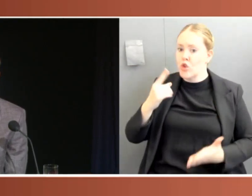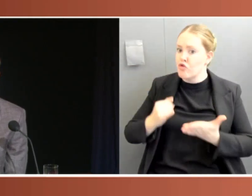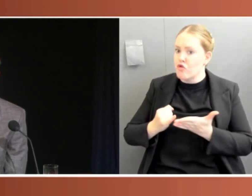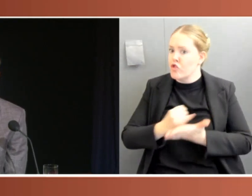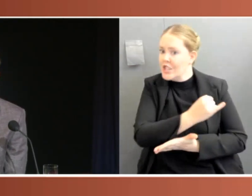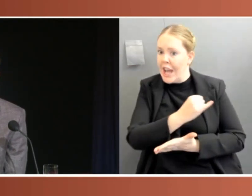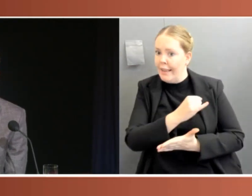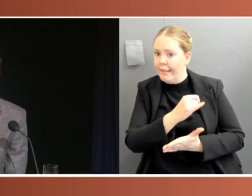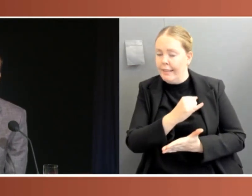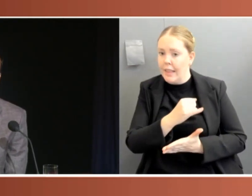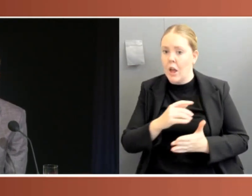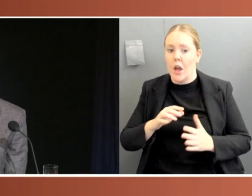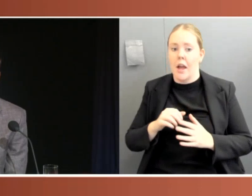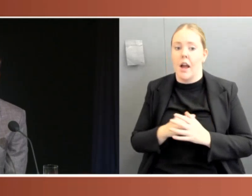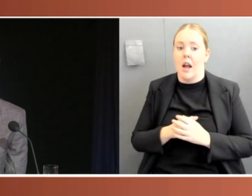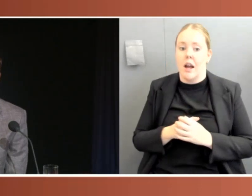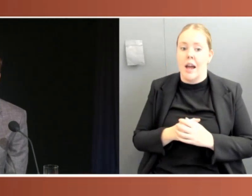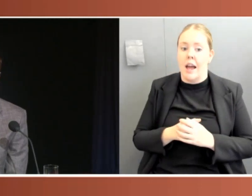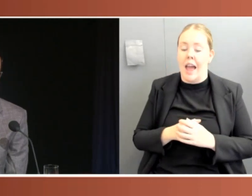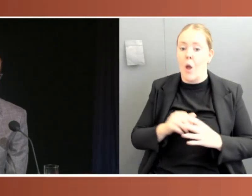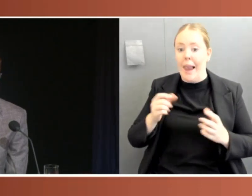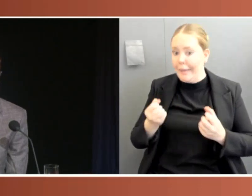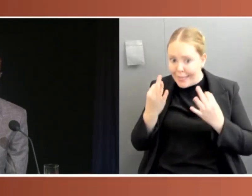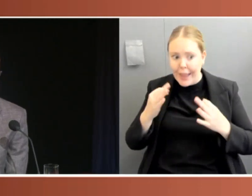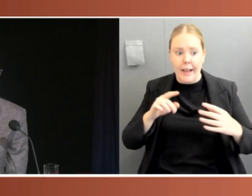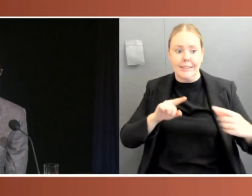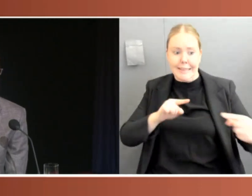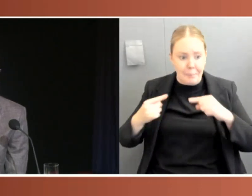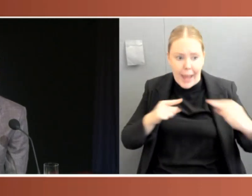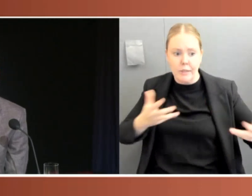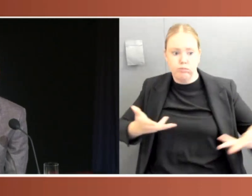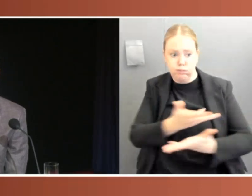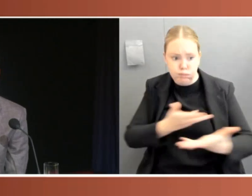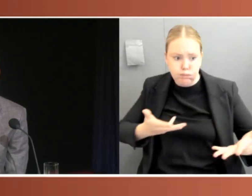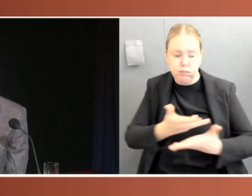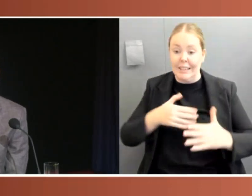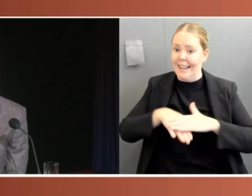being challenged, I suppose, in the Parliament, the forum where these issues are debated.